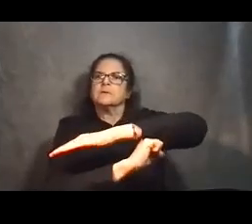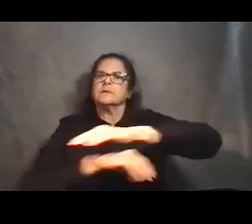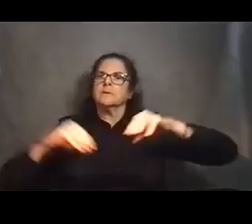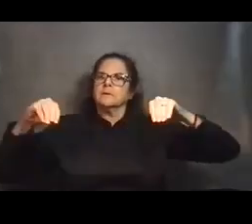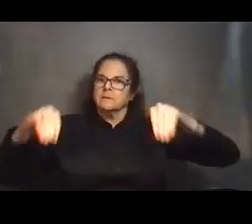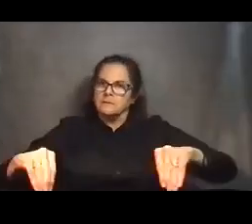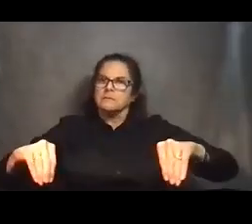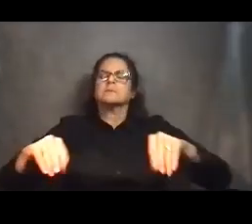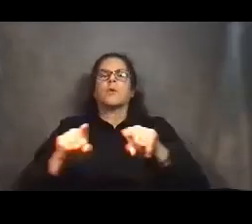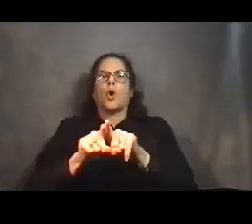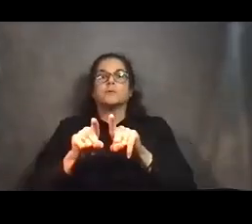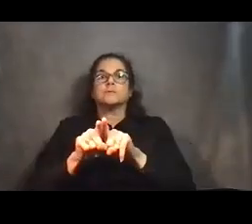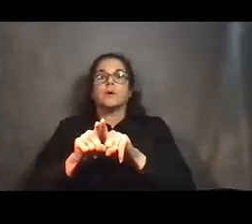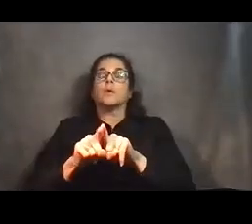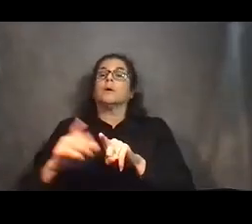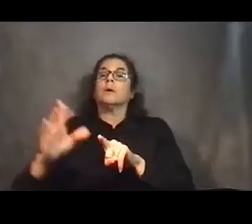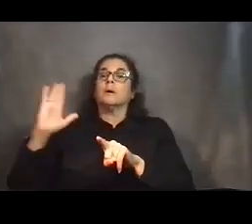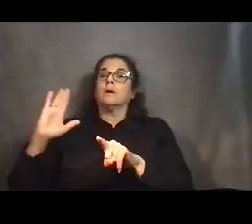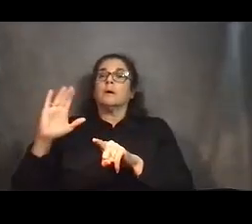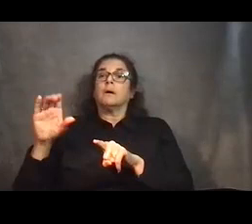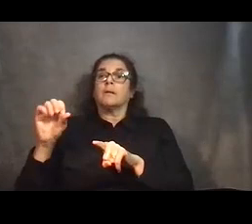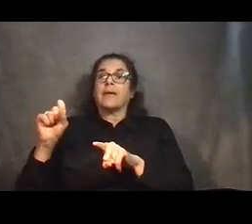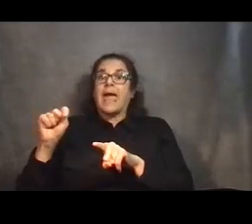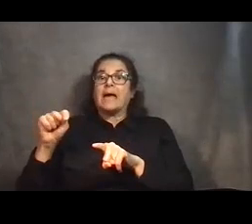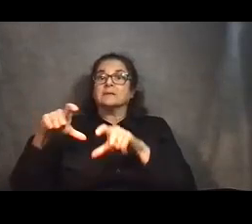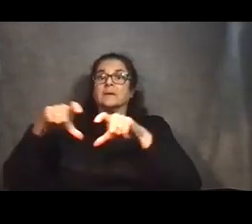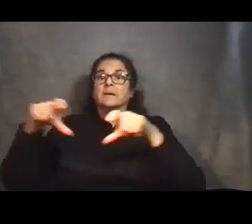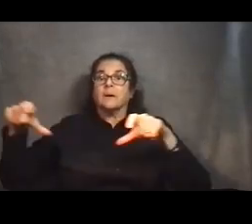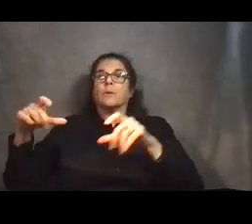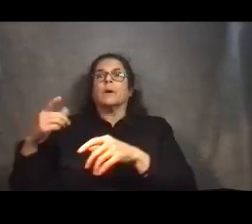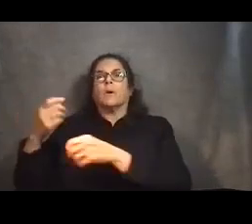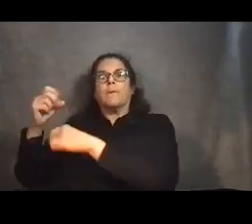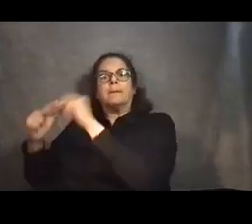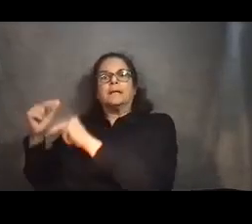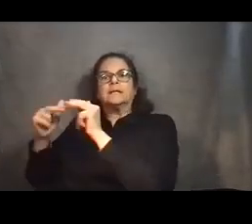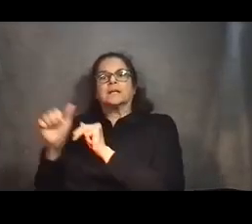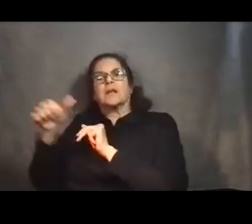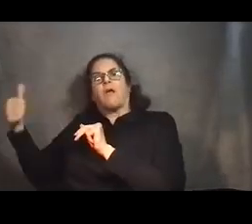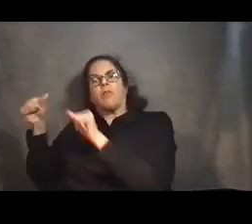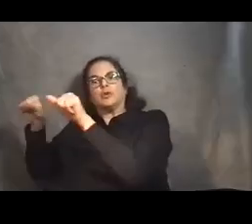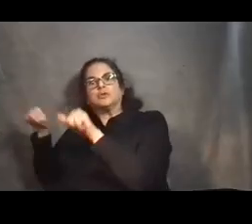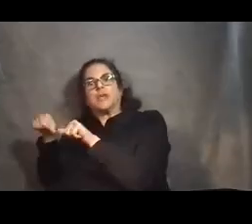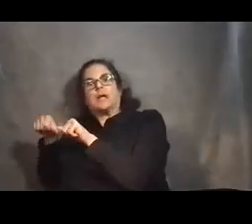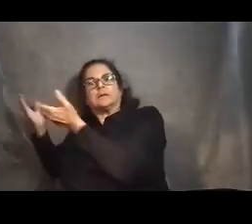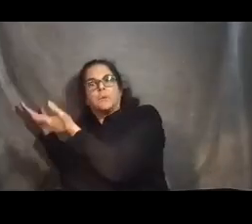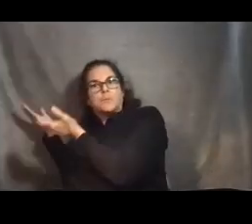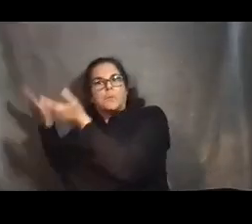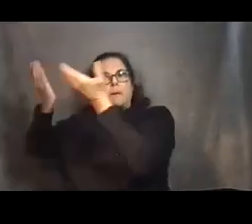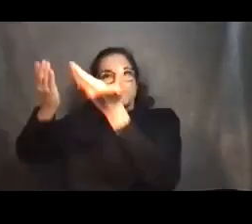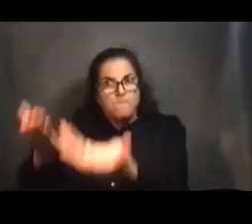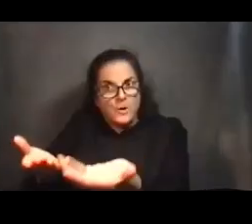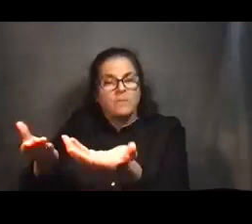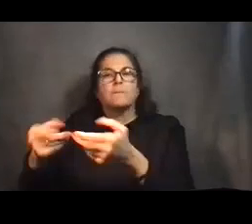fabricating pre-cast track structure segments off-site. And the main two reasons for approaching this in this way